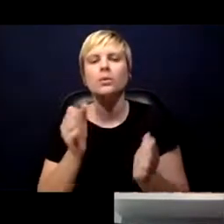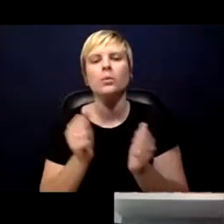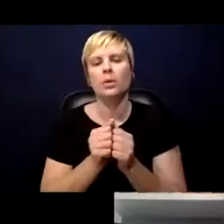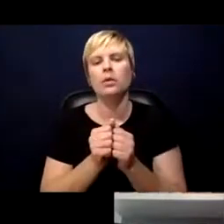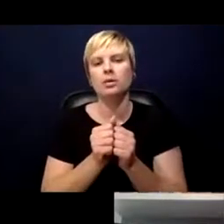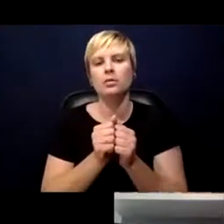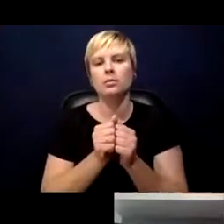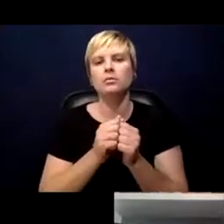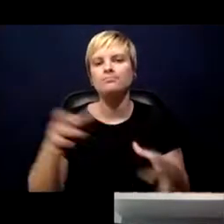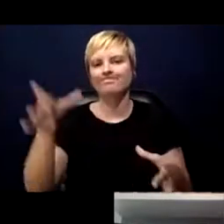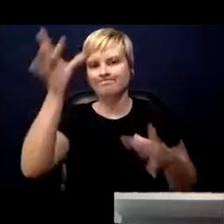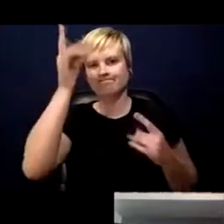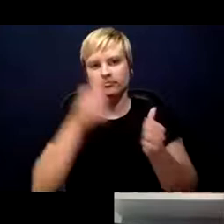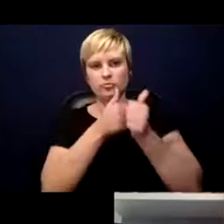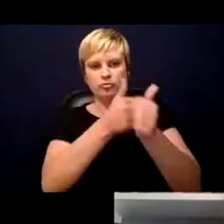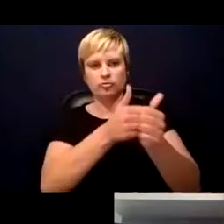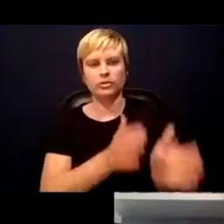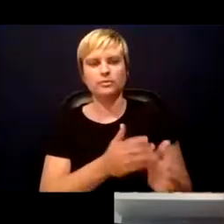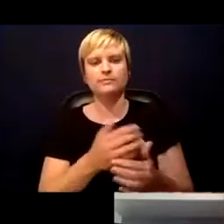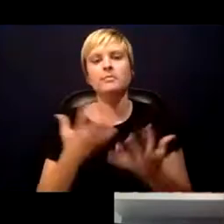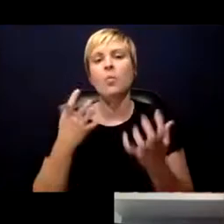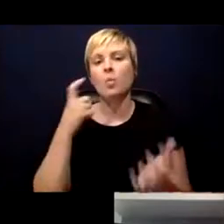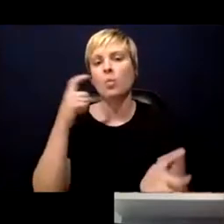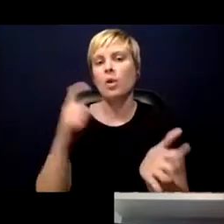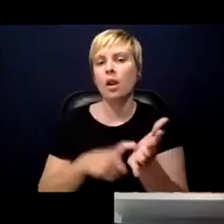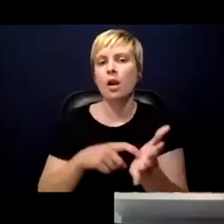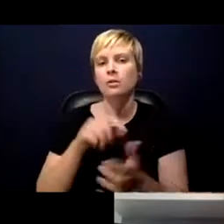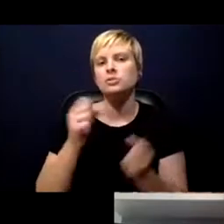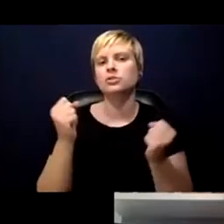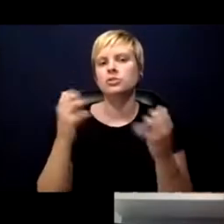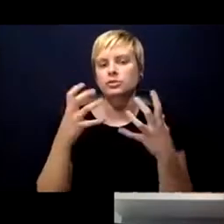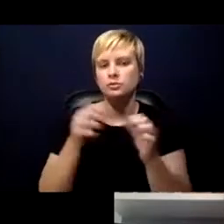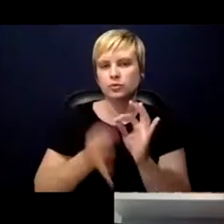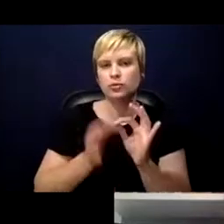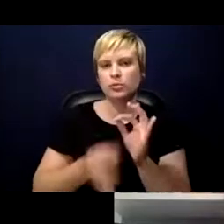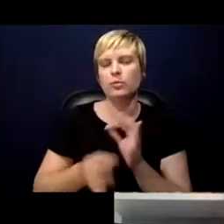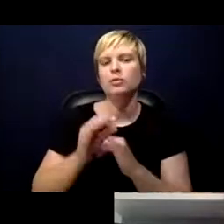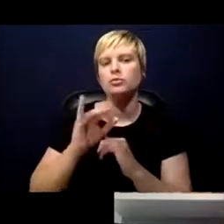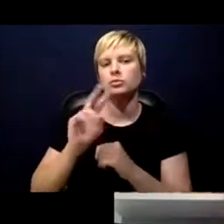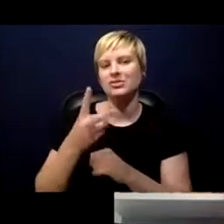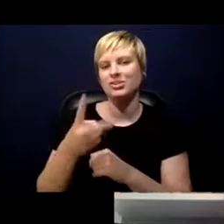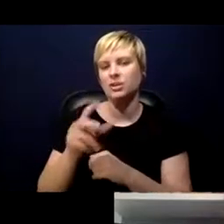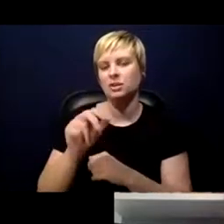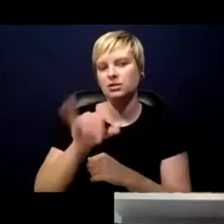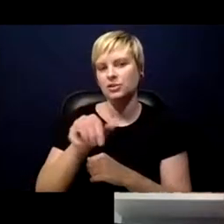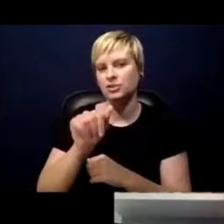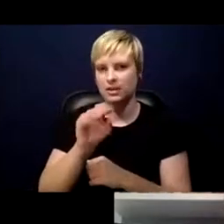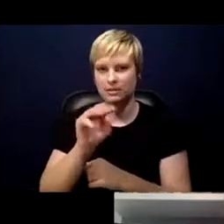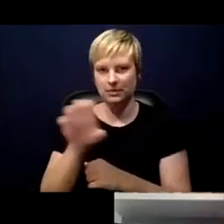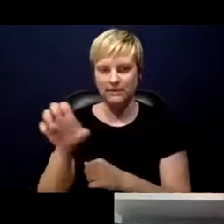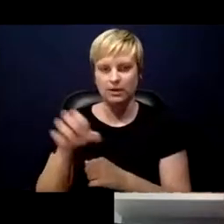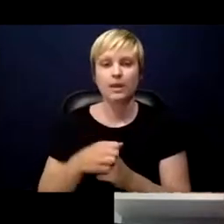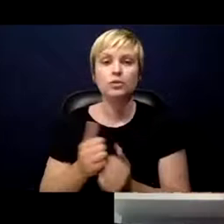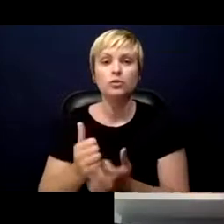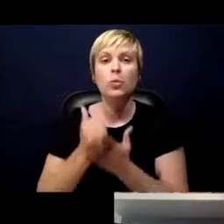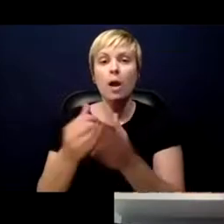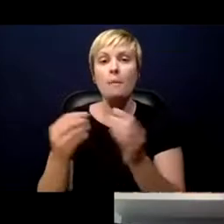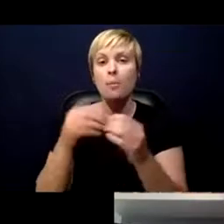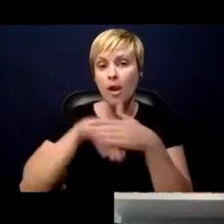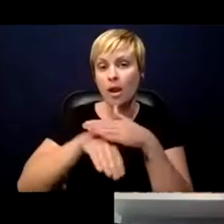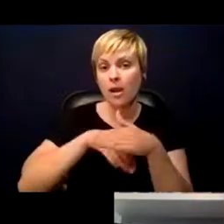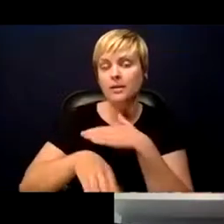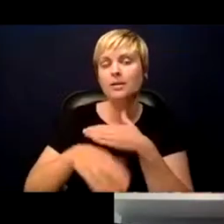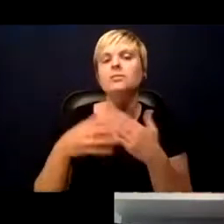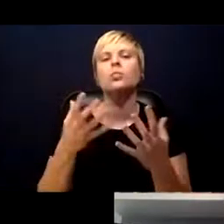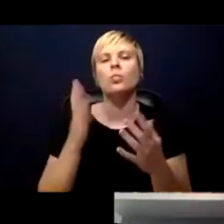also want to acknowledge our ASL interpreter, Jamie, and to further inclusion and understanding, we will also have captions in Spanish.